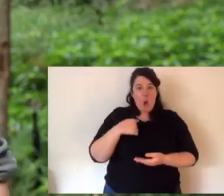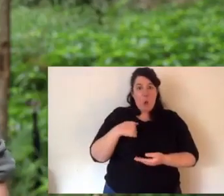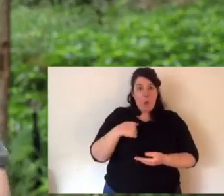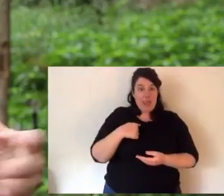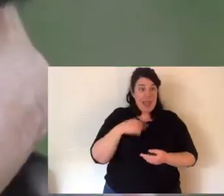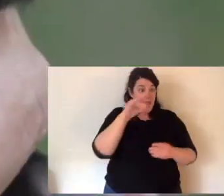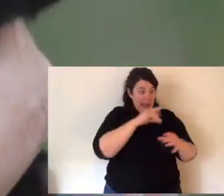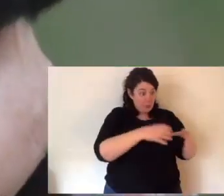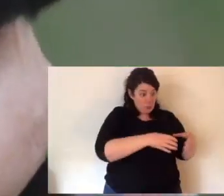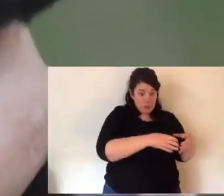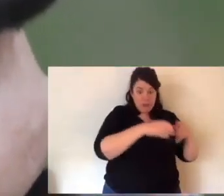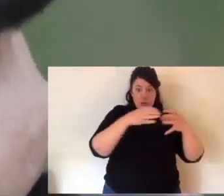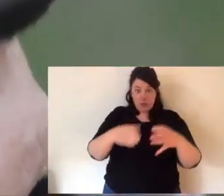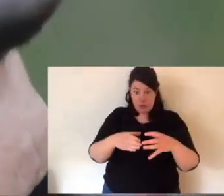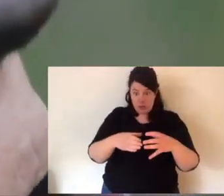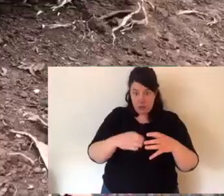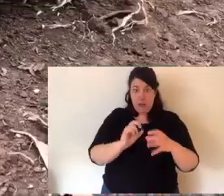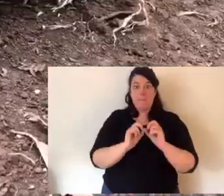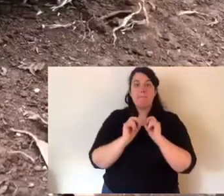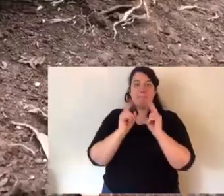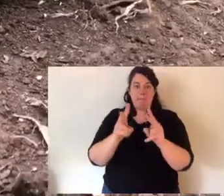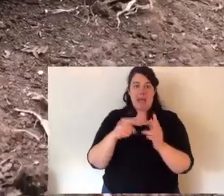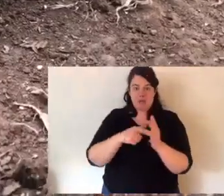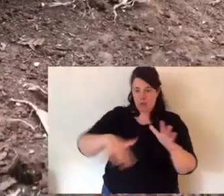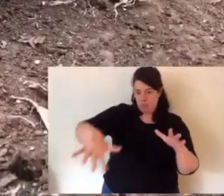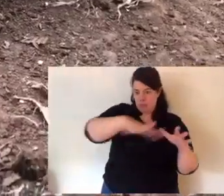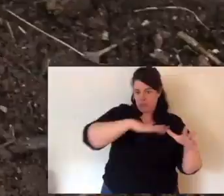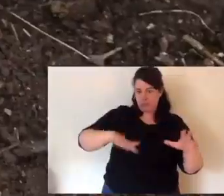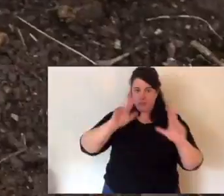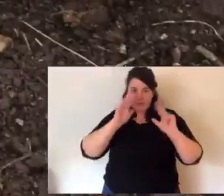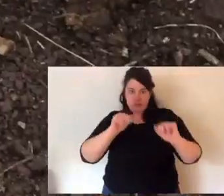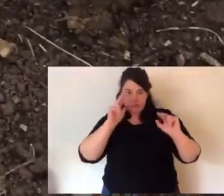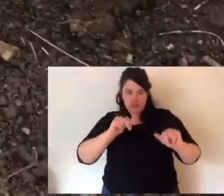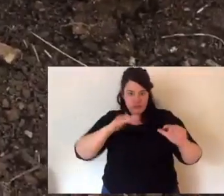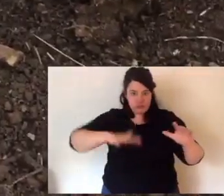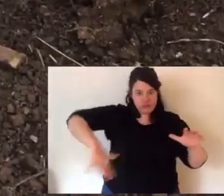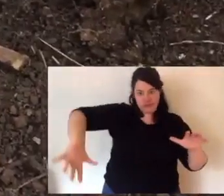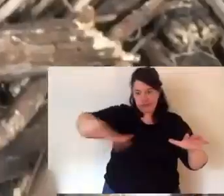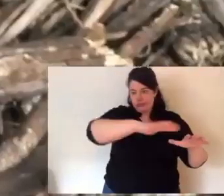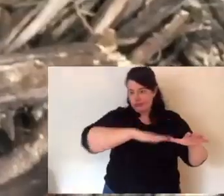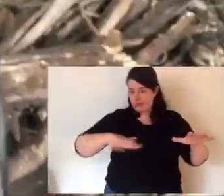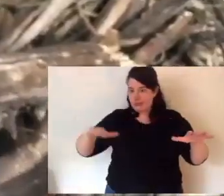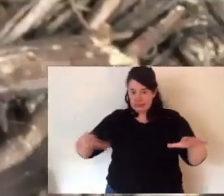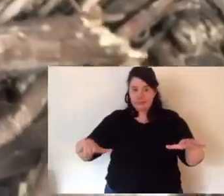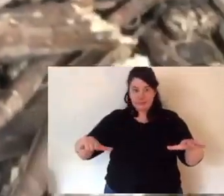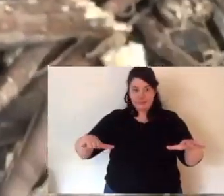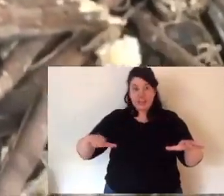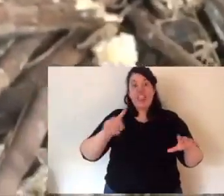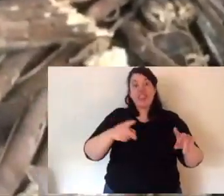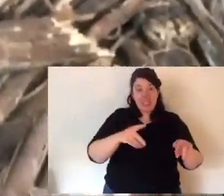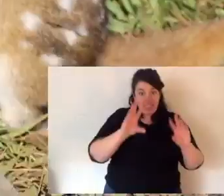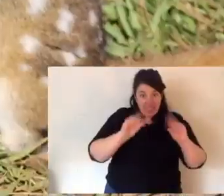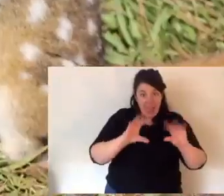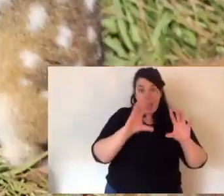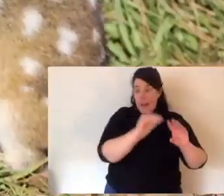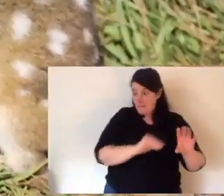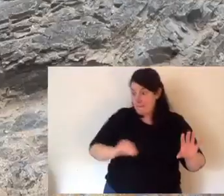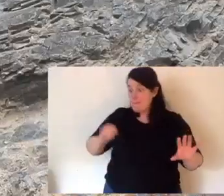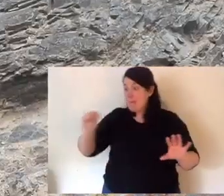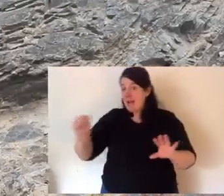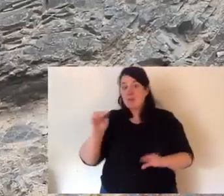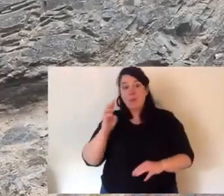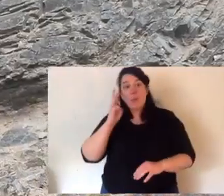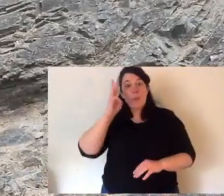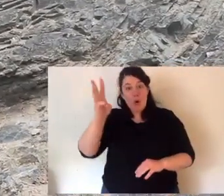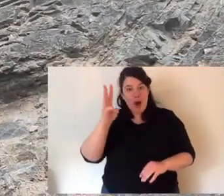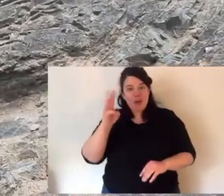it's time to take our animals from insurance populations and return them to these islands. Return them to the wild. And that